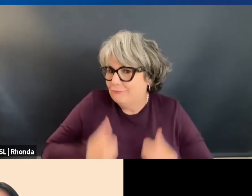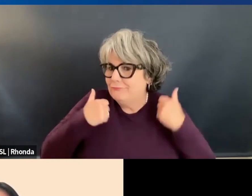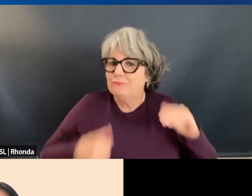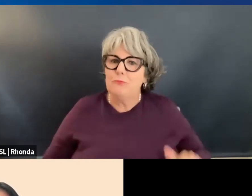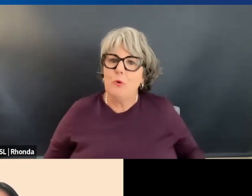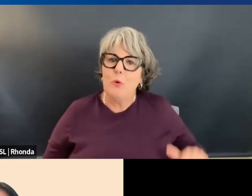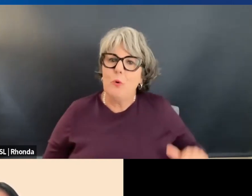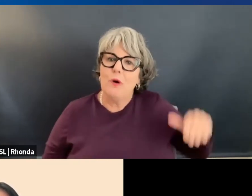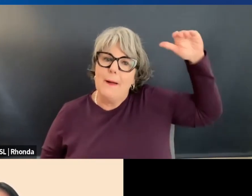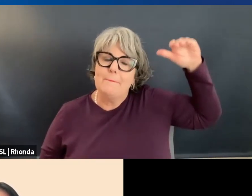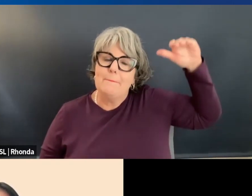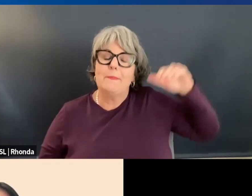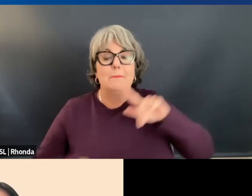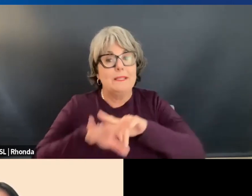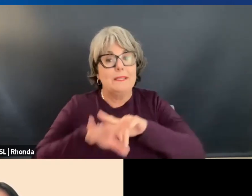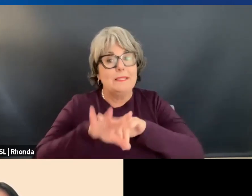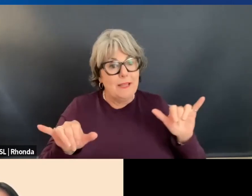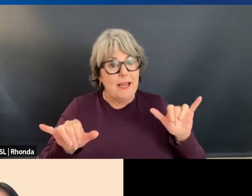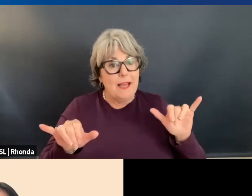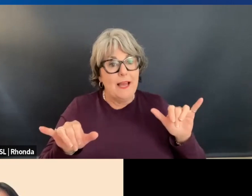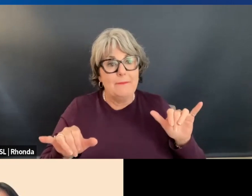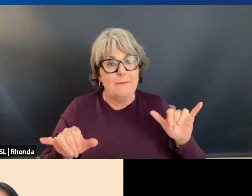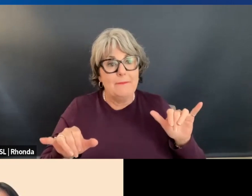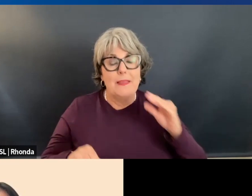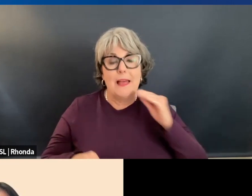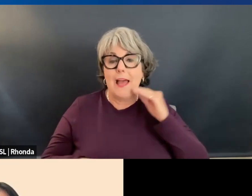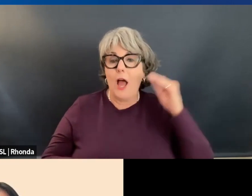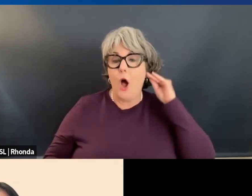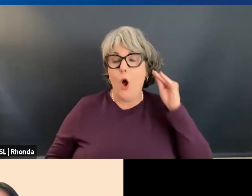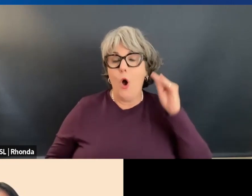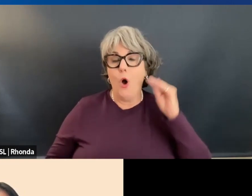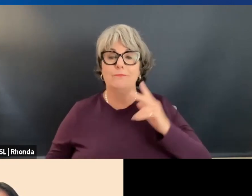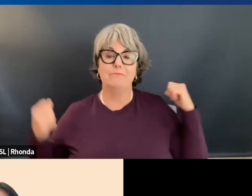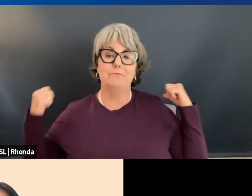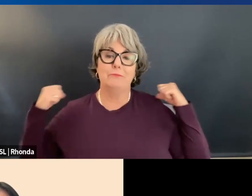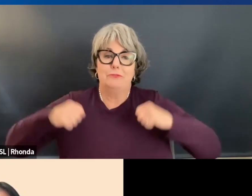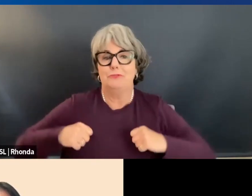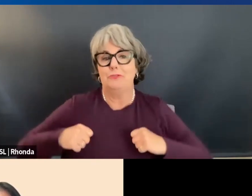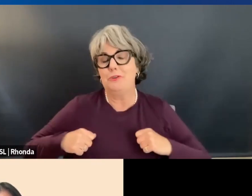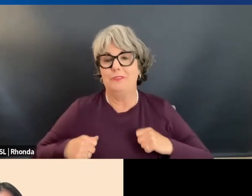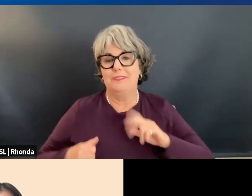You know, but like I said, at home, I take off the suit, the tie and I'm poppy.